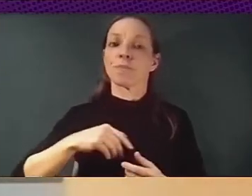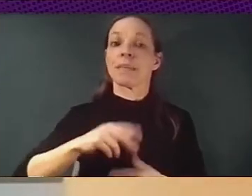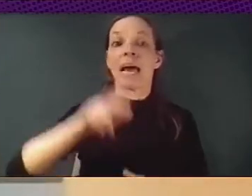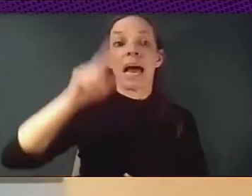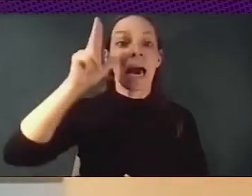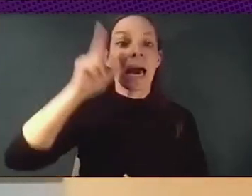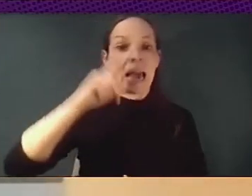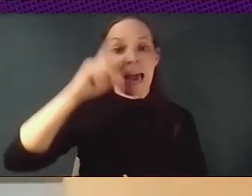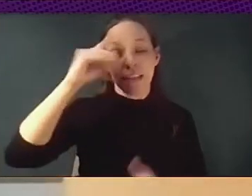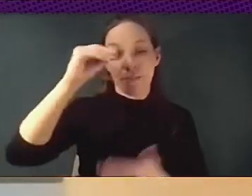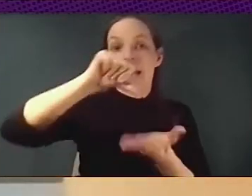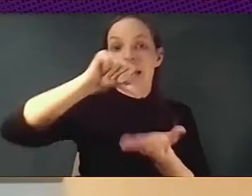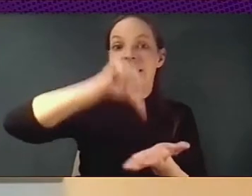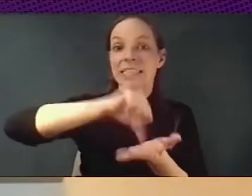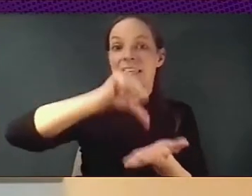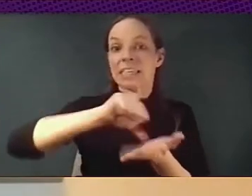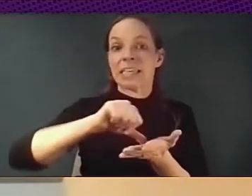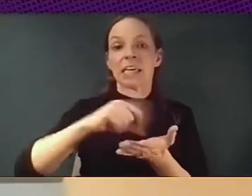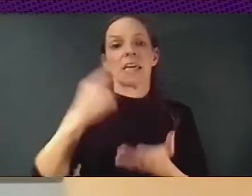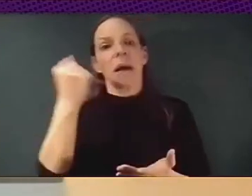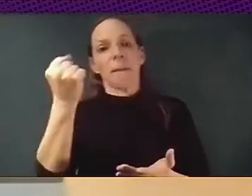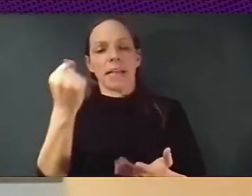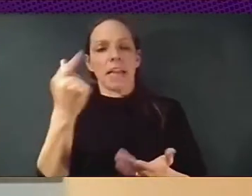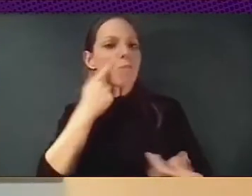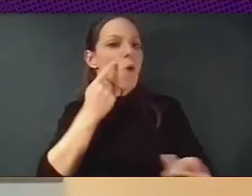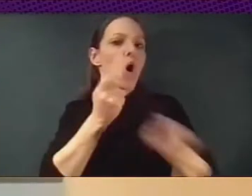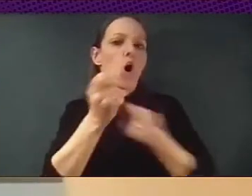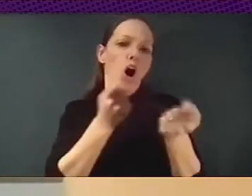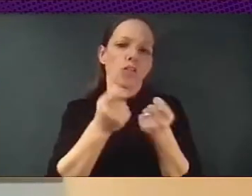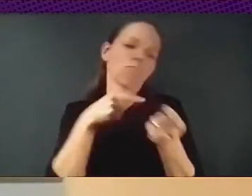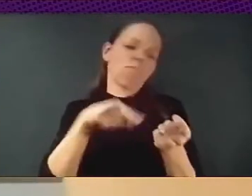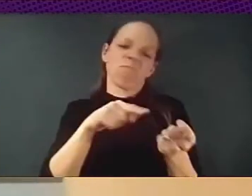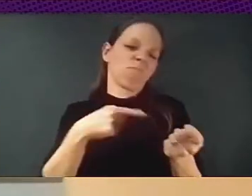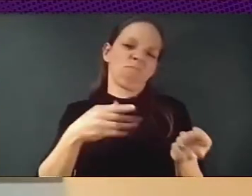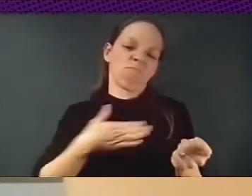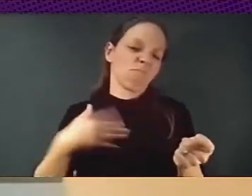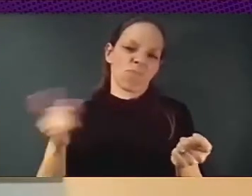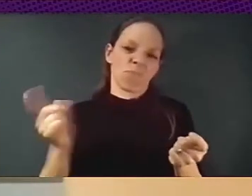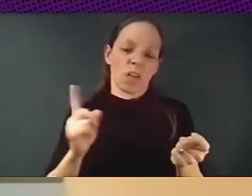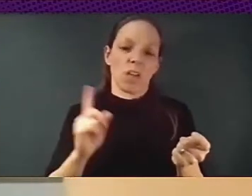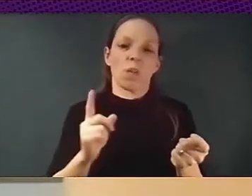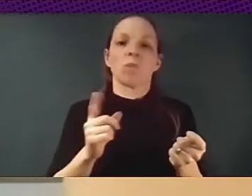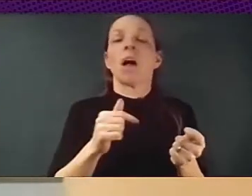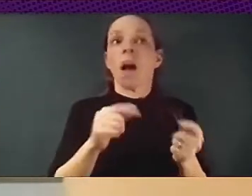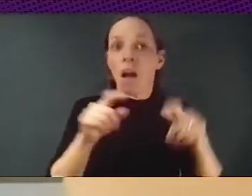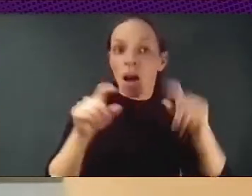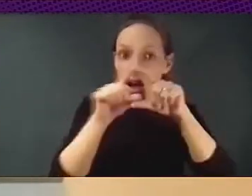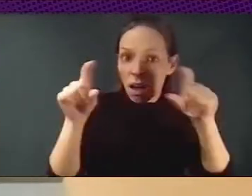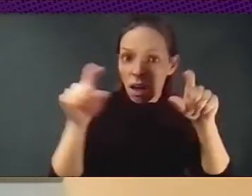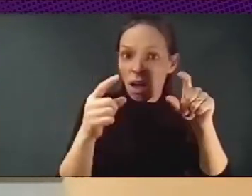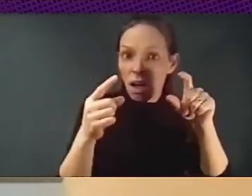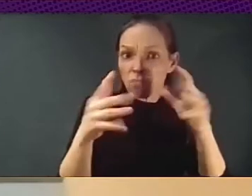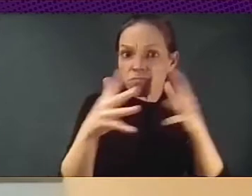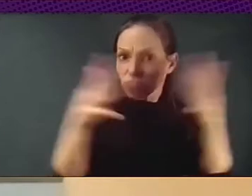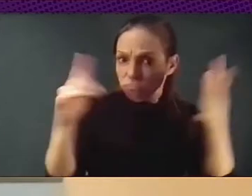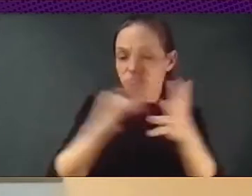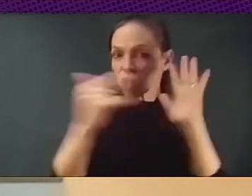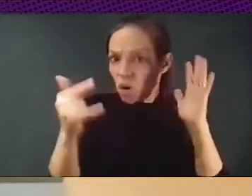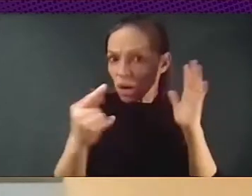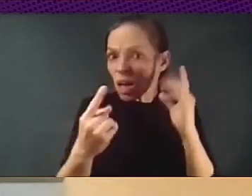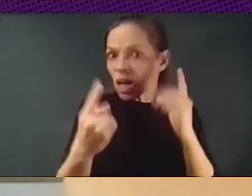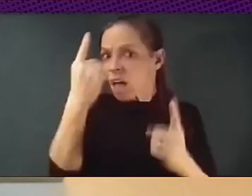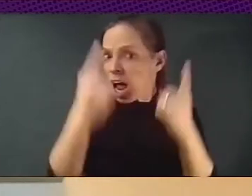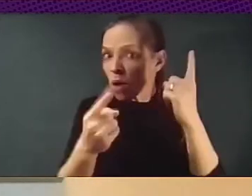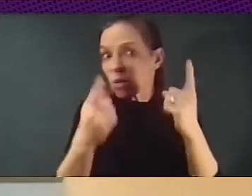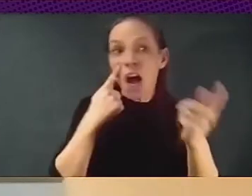only few players that are monetizing and selling citizen data in exchange of free services, to a